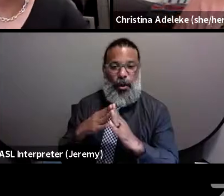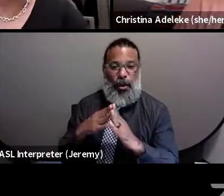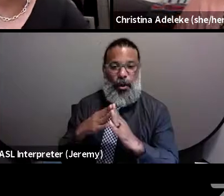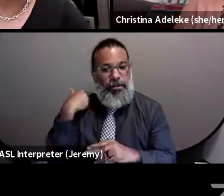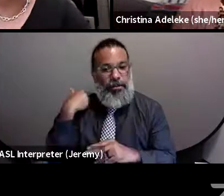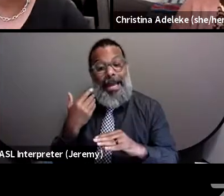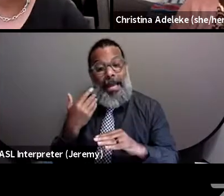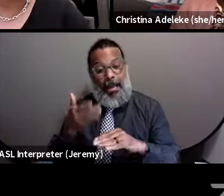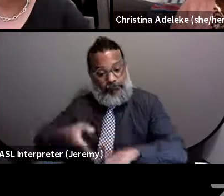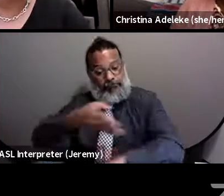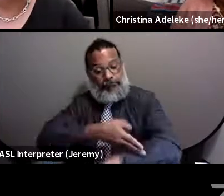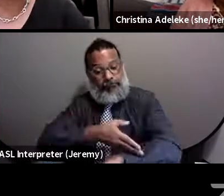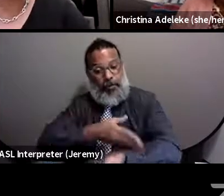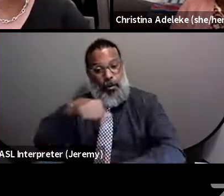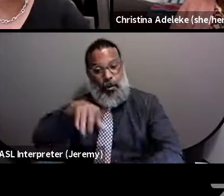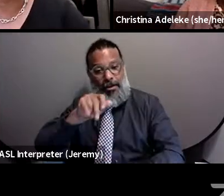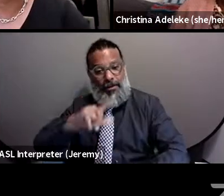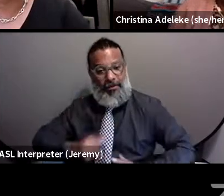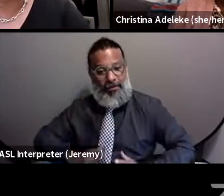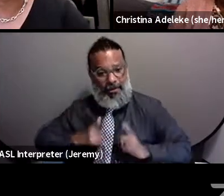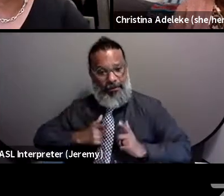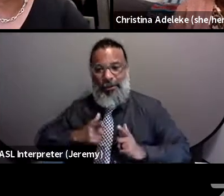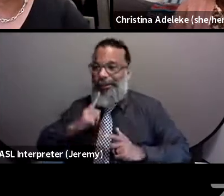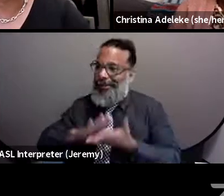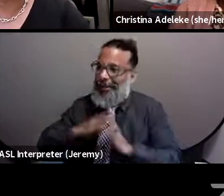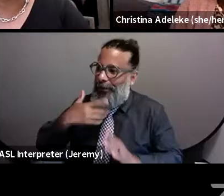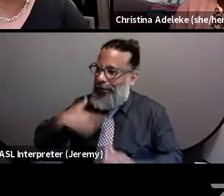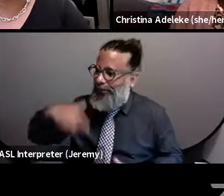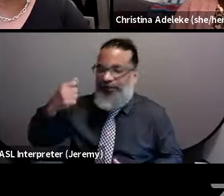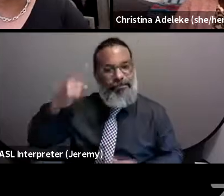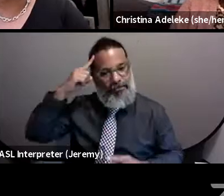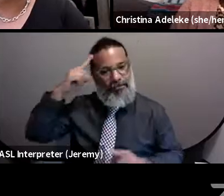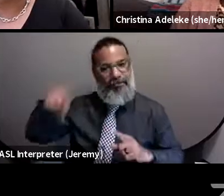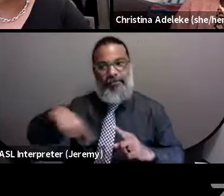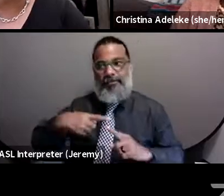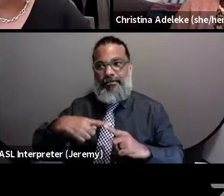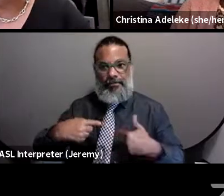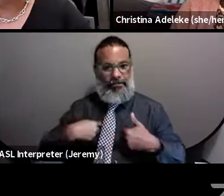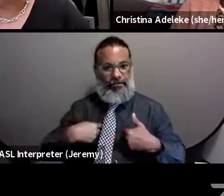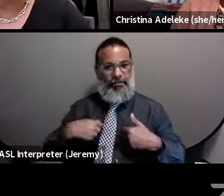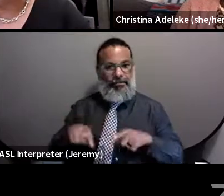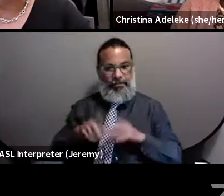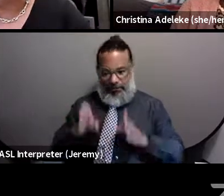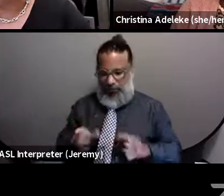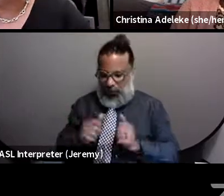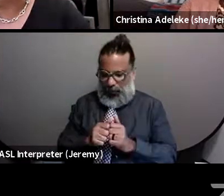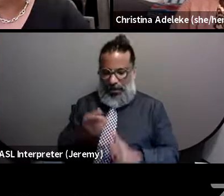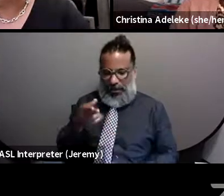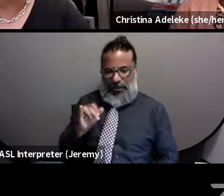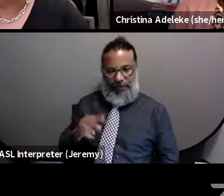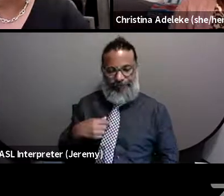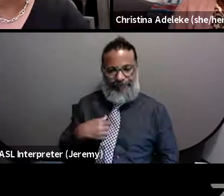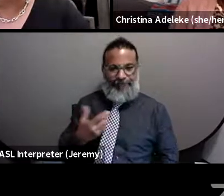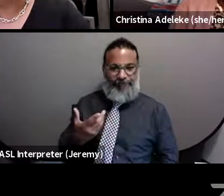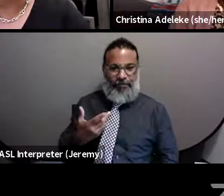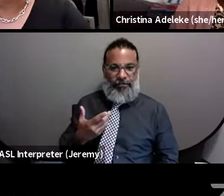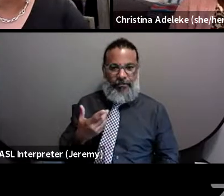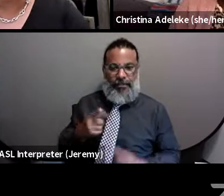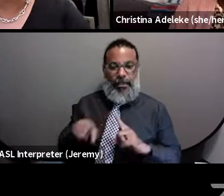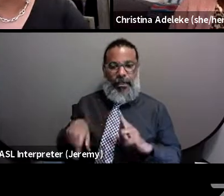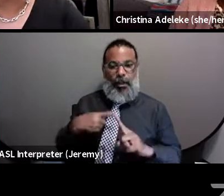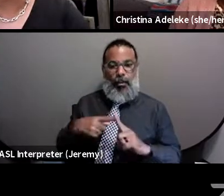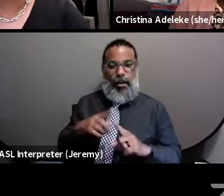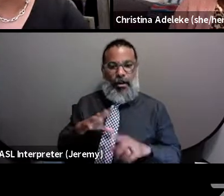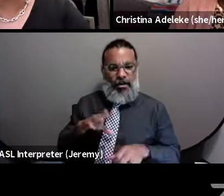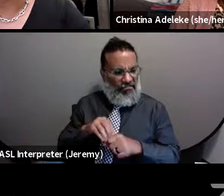So when we age, we don't have to, you know, when you think, and I think like as a person with HIV, right, like, when I got into